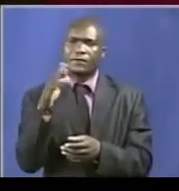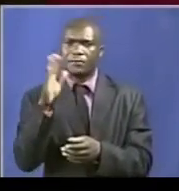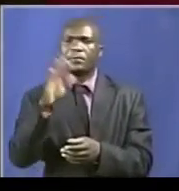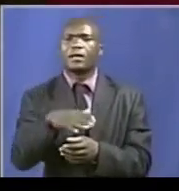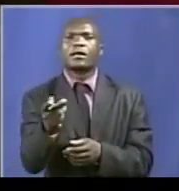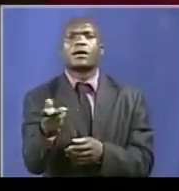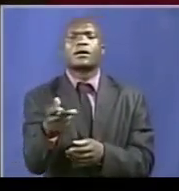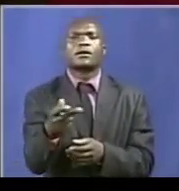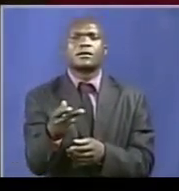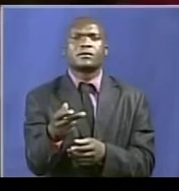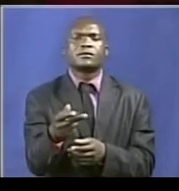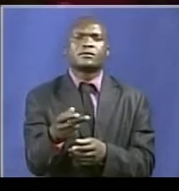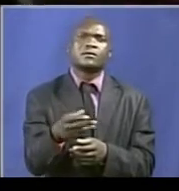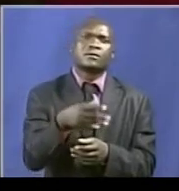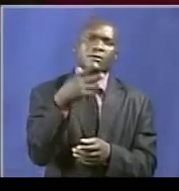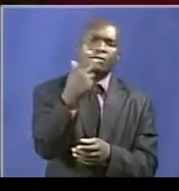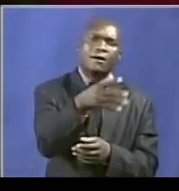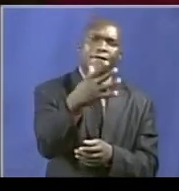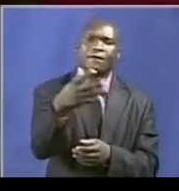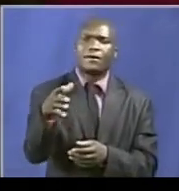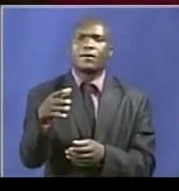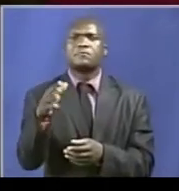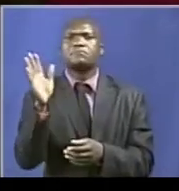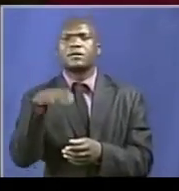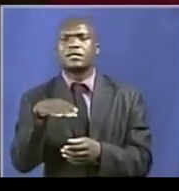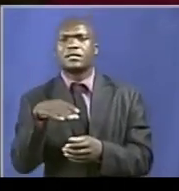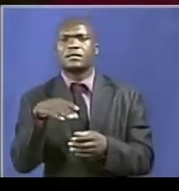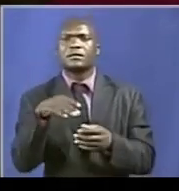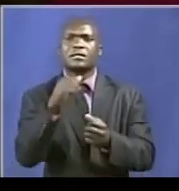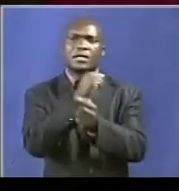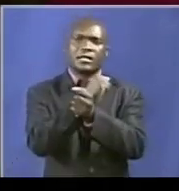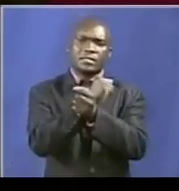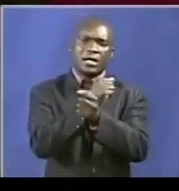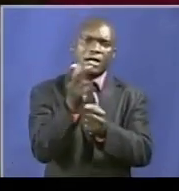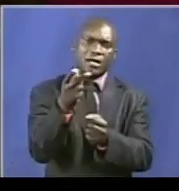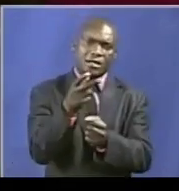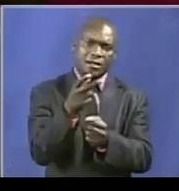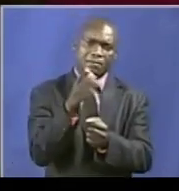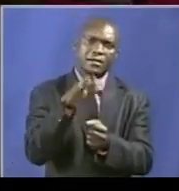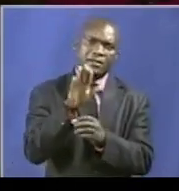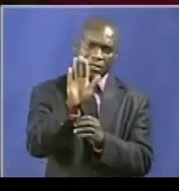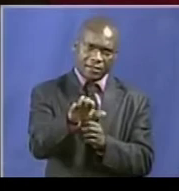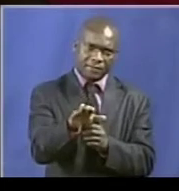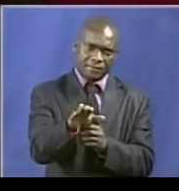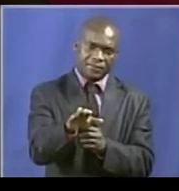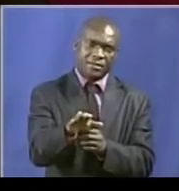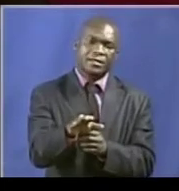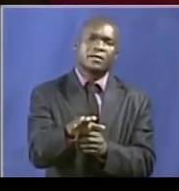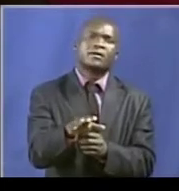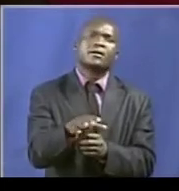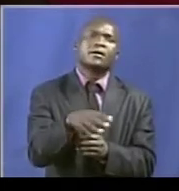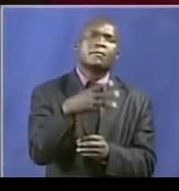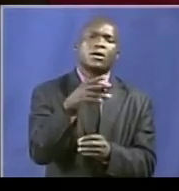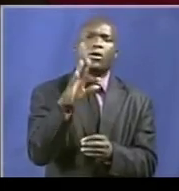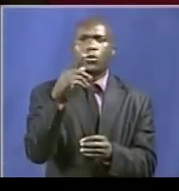Then spread all over the desk and so on. But powder which when the